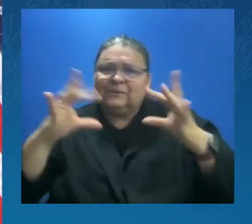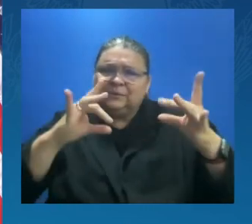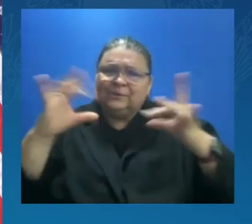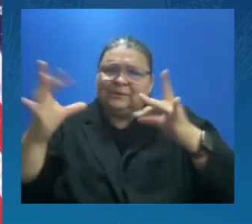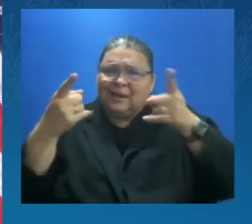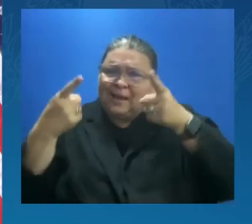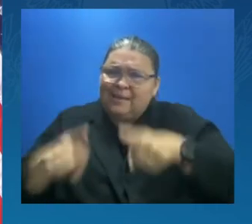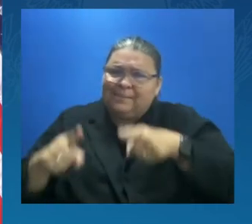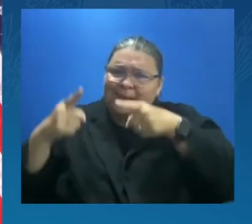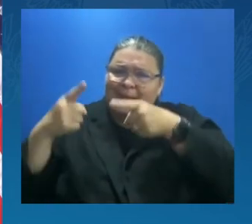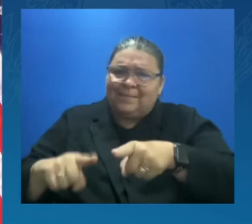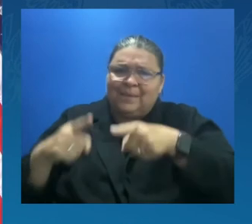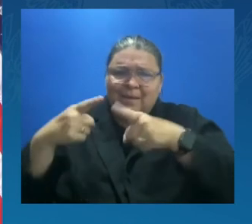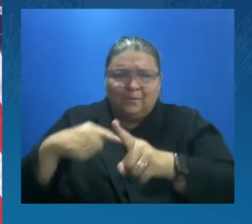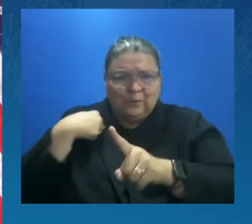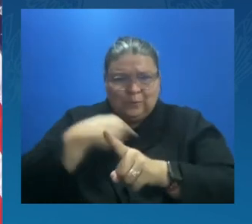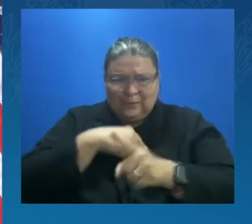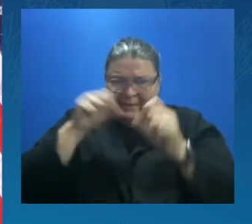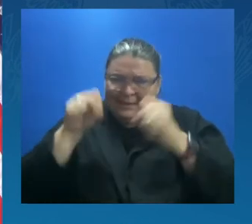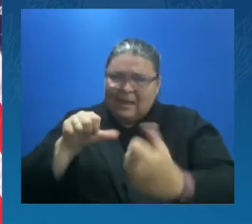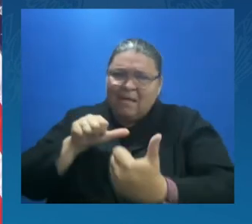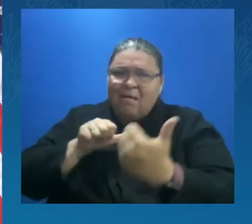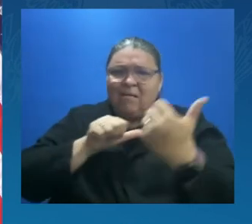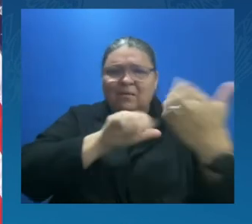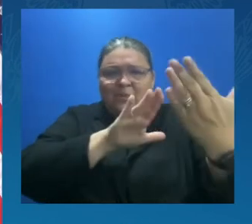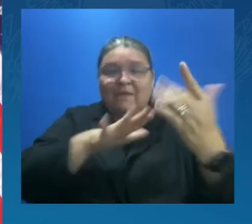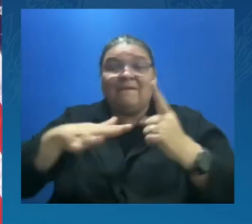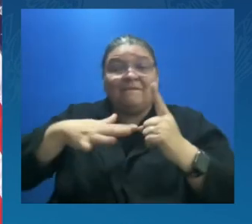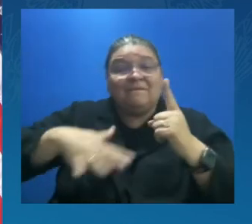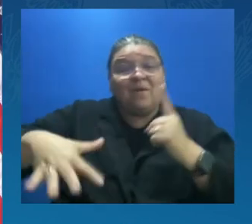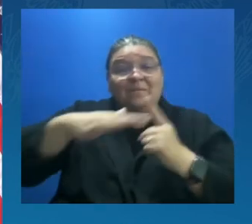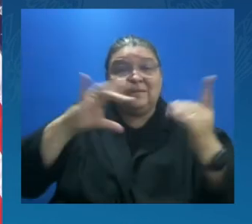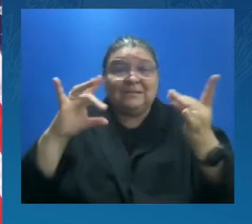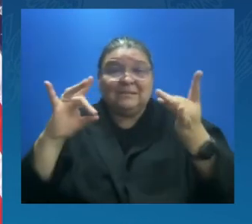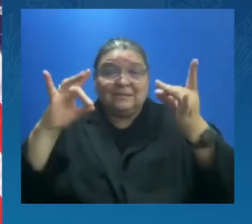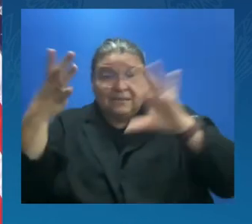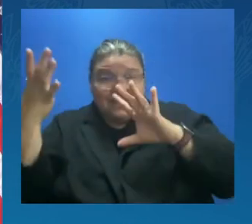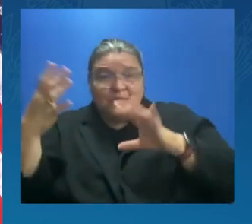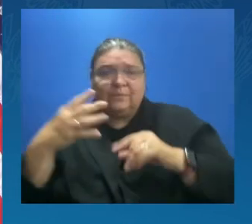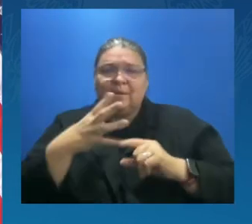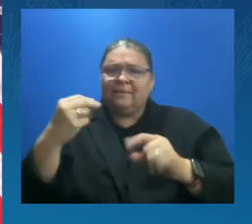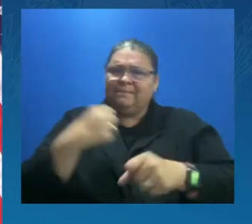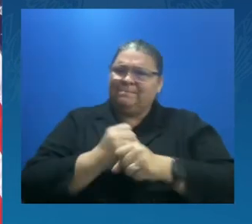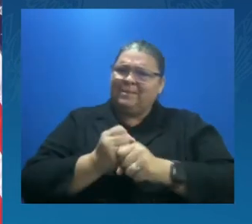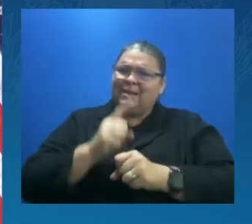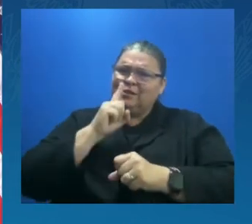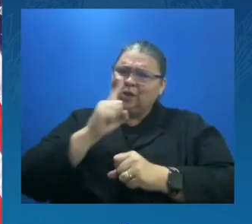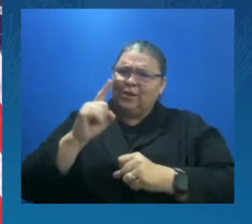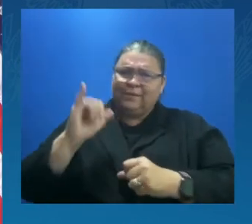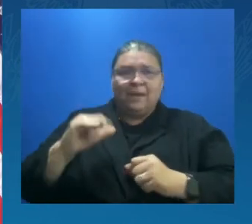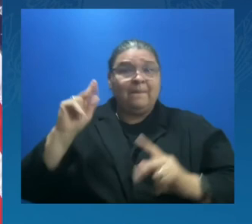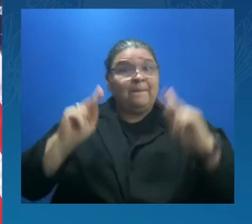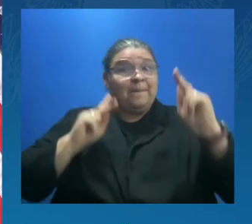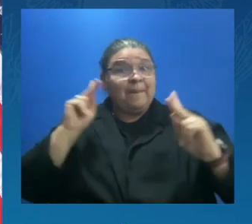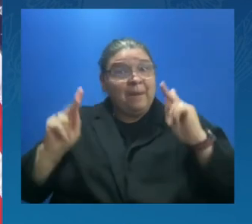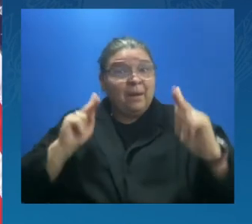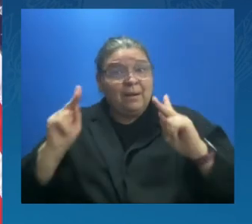crisis and make sure all people can breathe clean air,